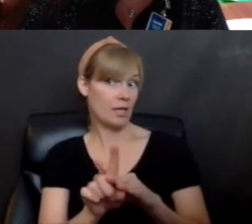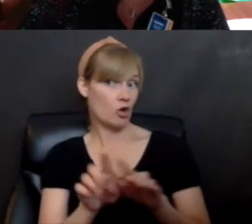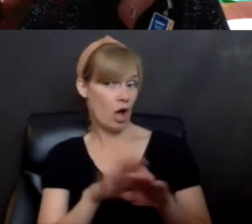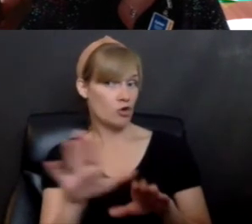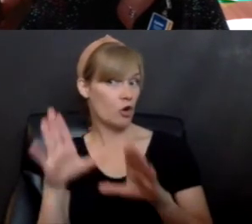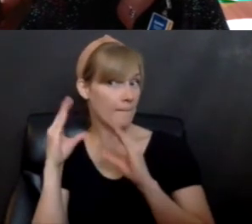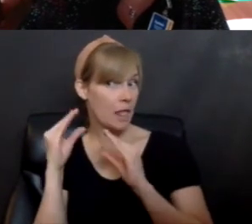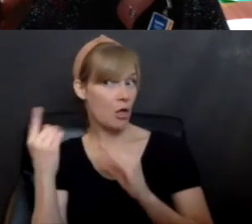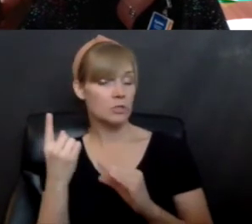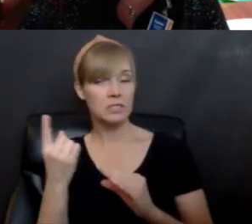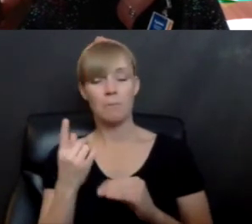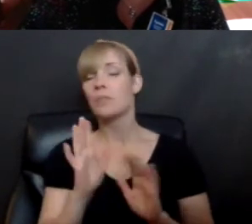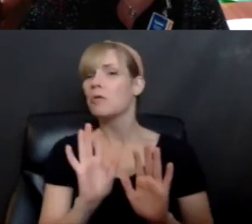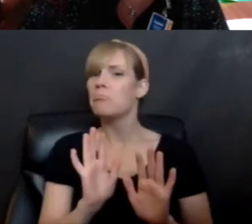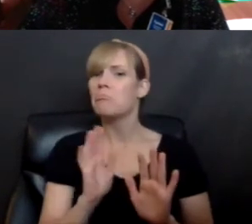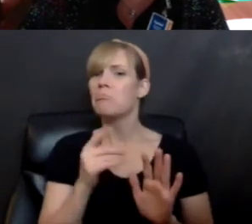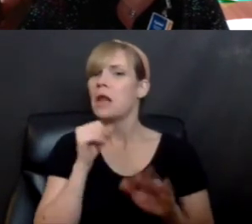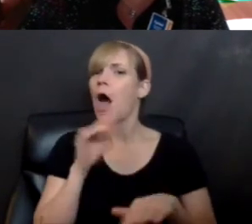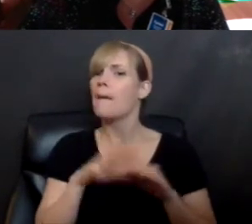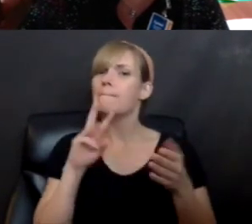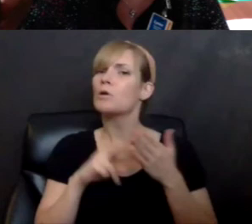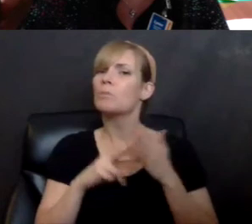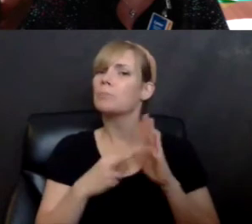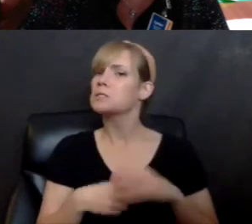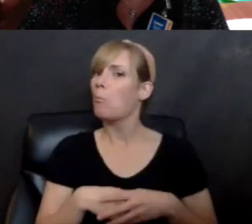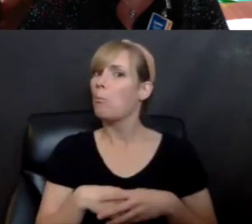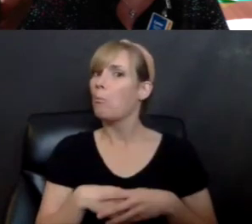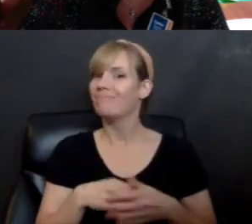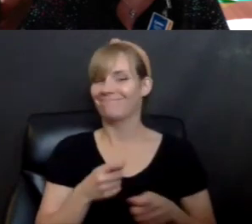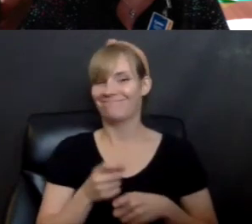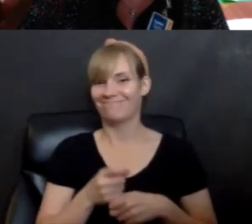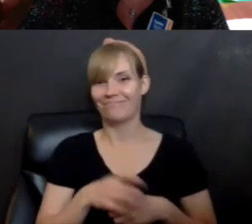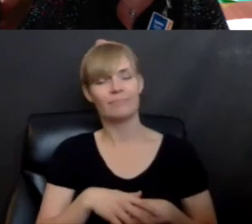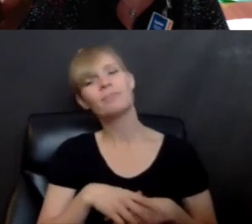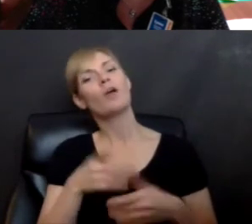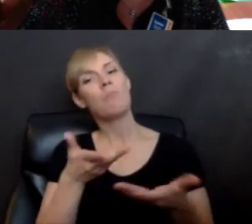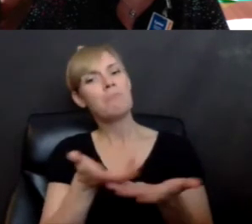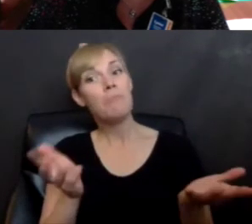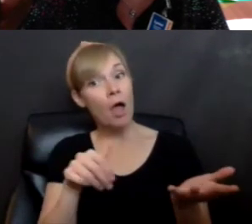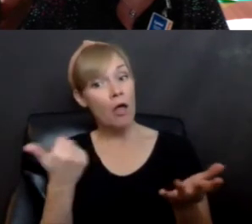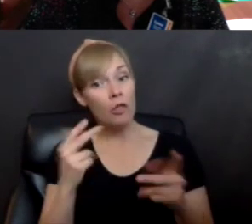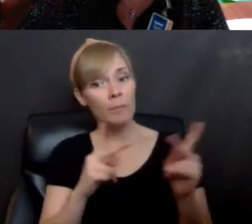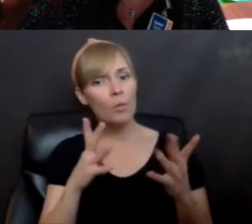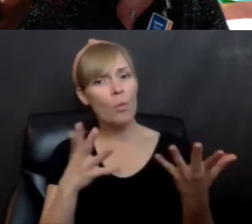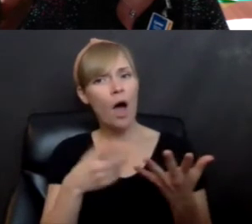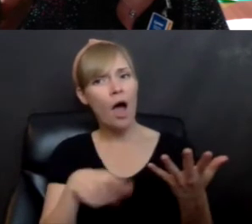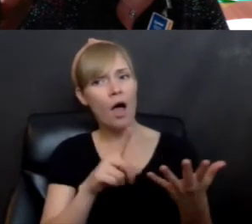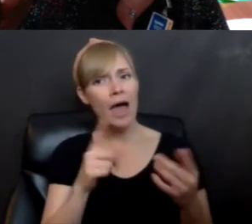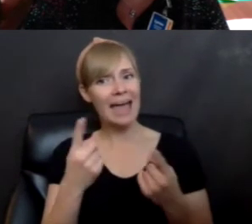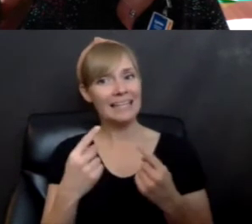nothing subtle. Maybe that's, maybe that's what it was. What else, what else panelists are you reading? What have you, what are you reading?